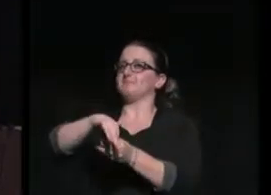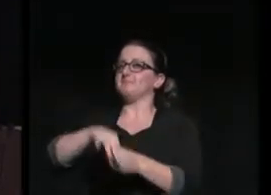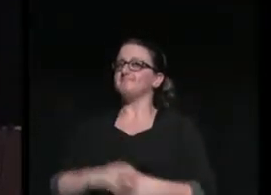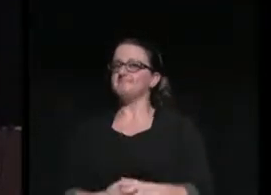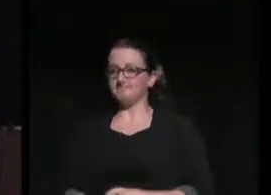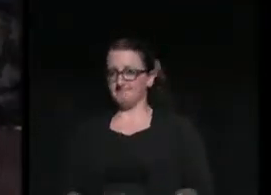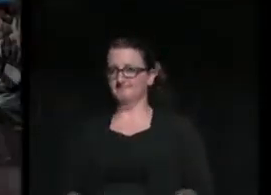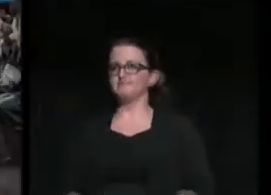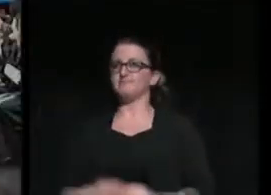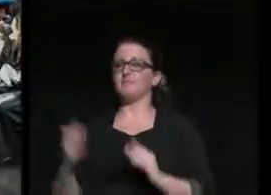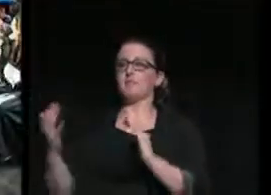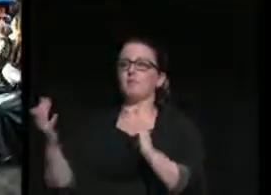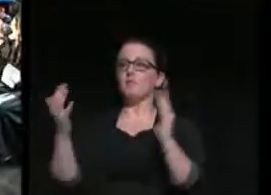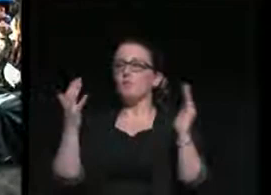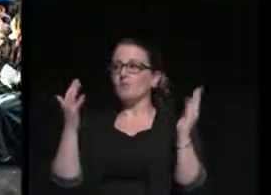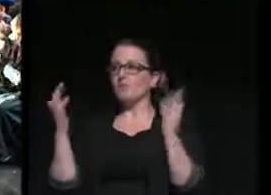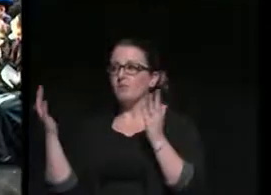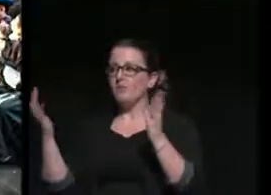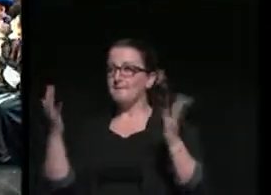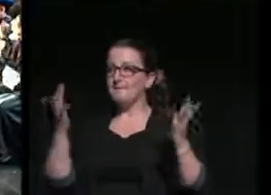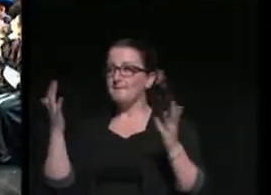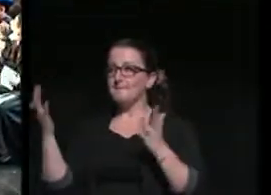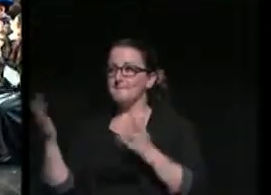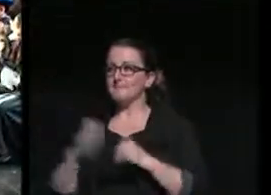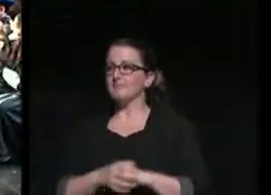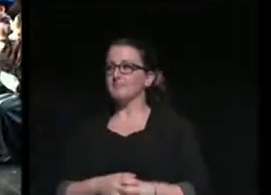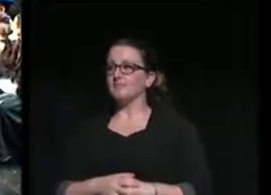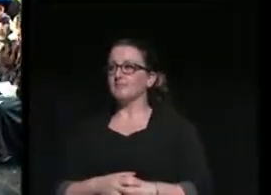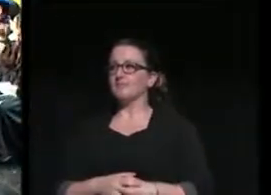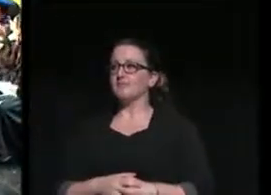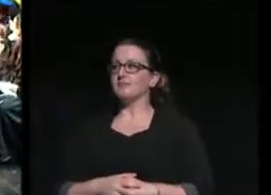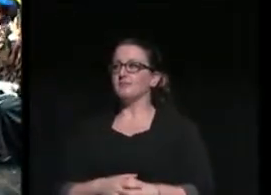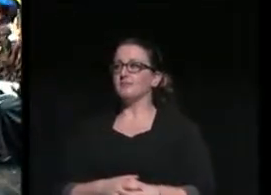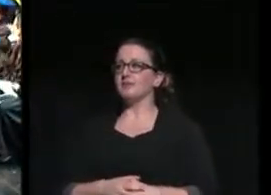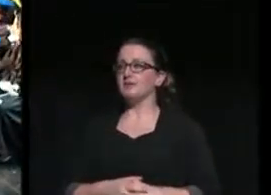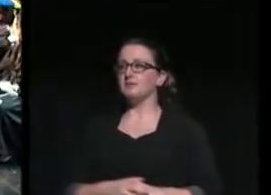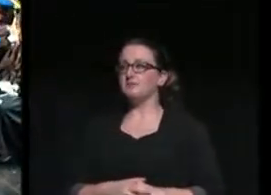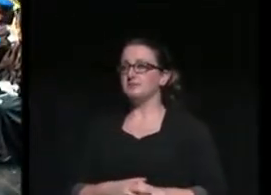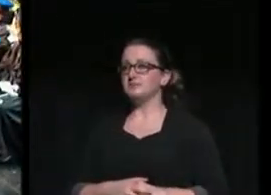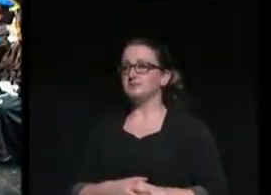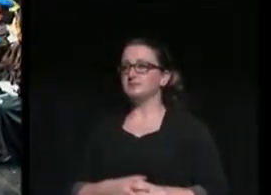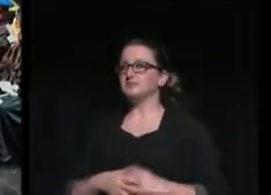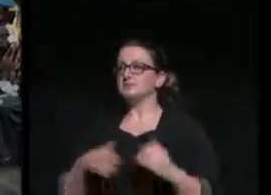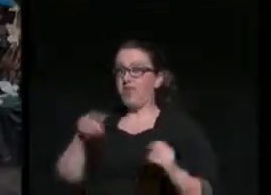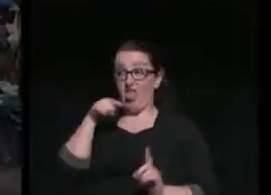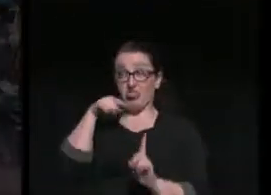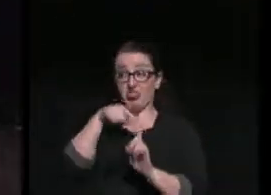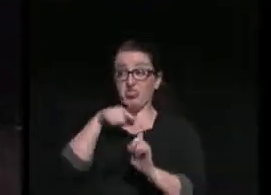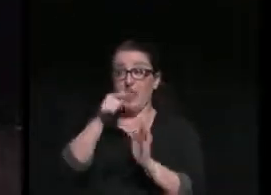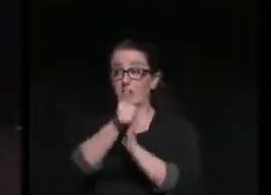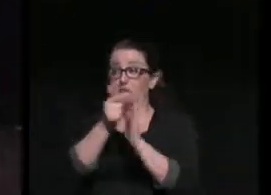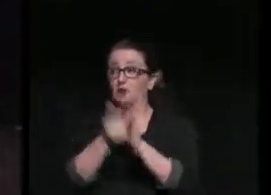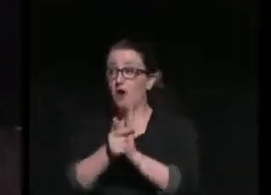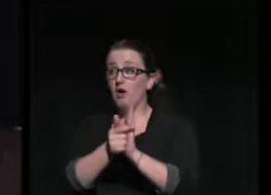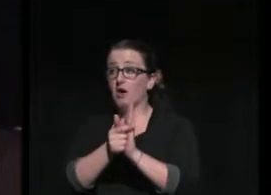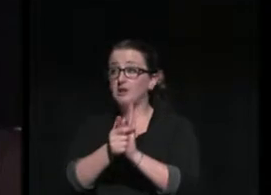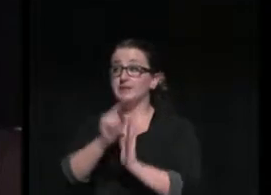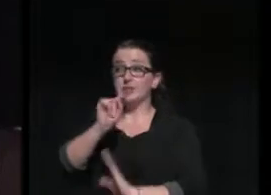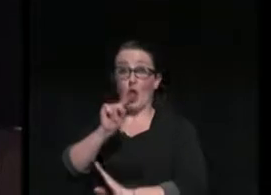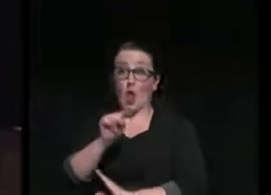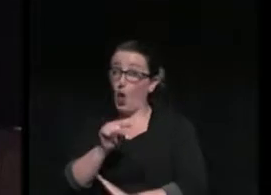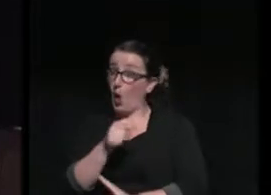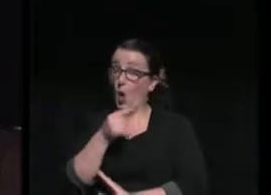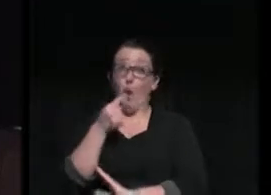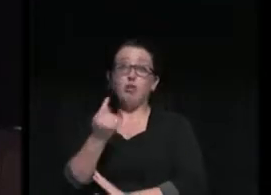But, yeah, yeah, yeah. But, and there's a but, that law is only as good as your